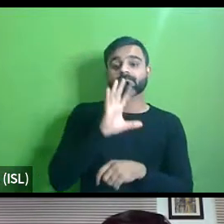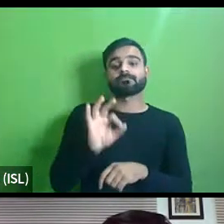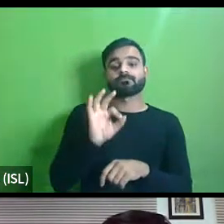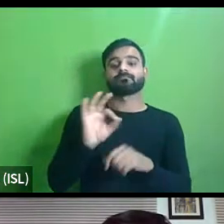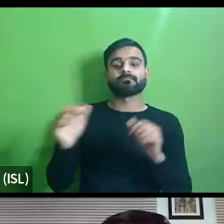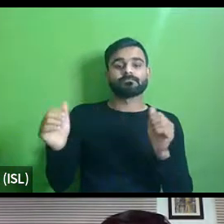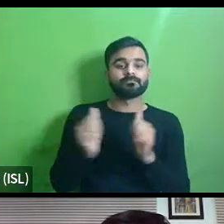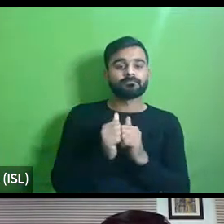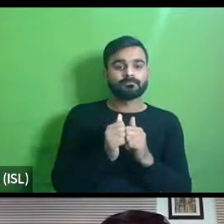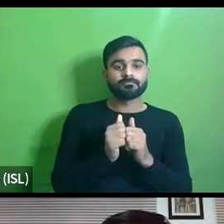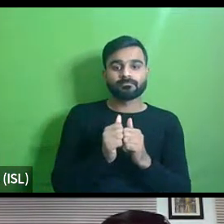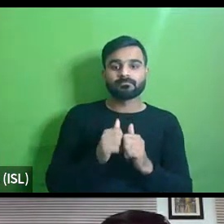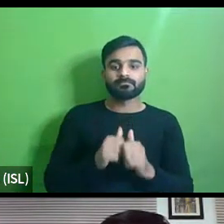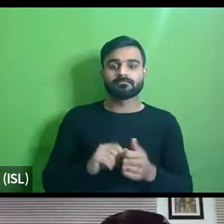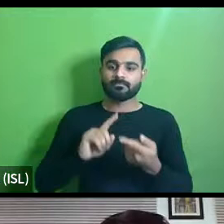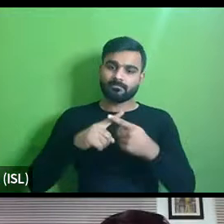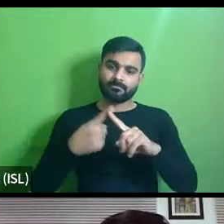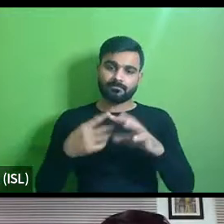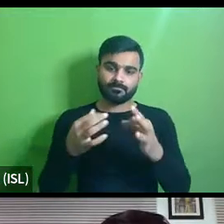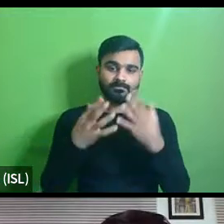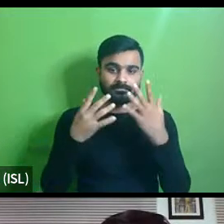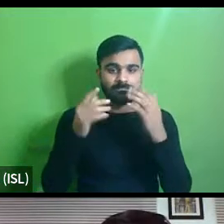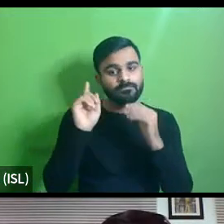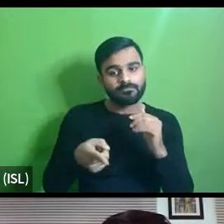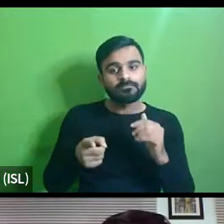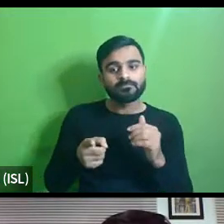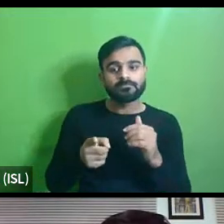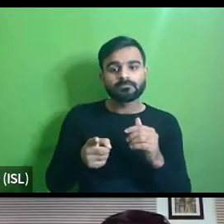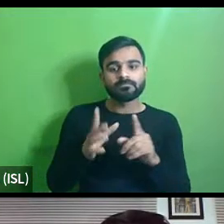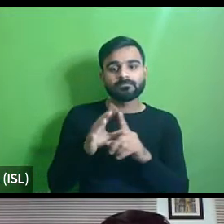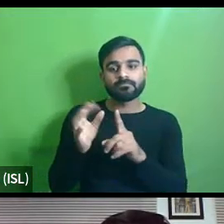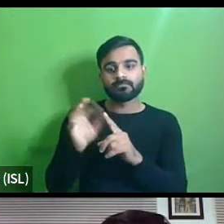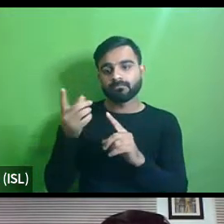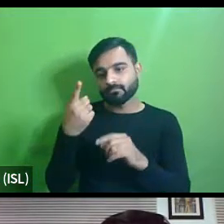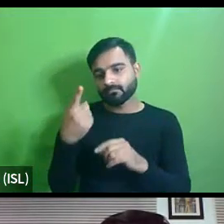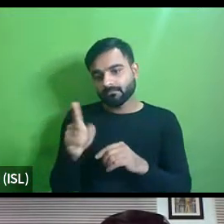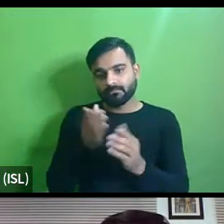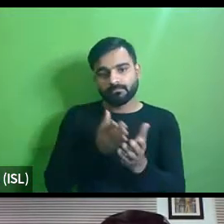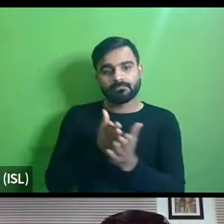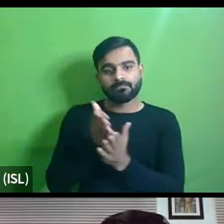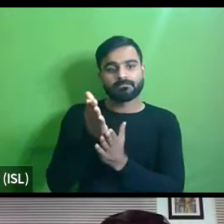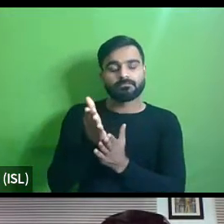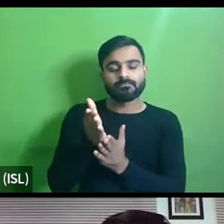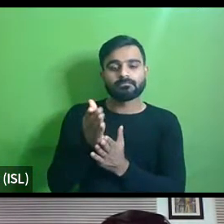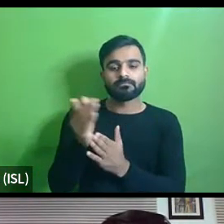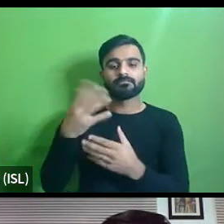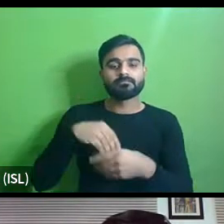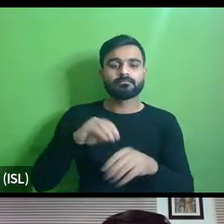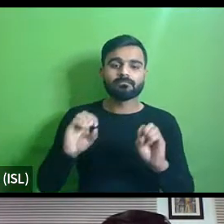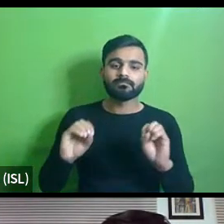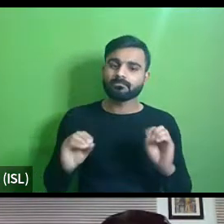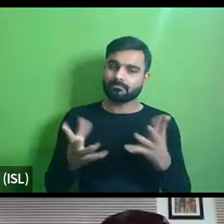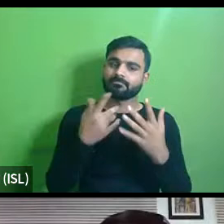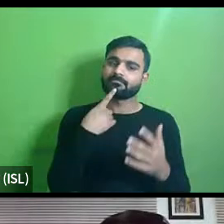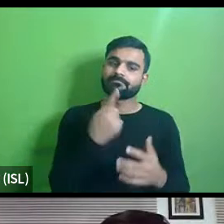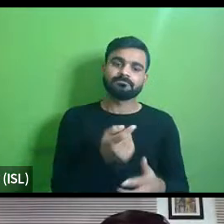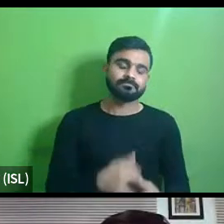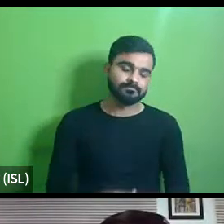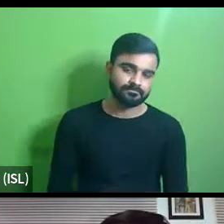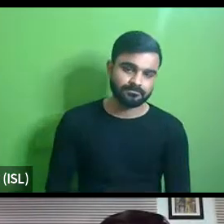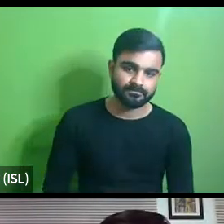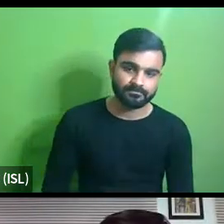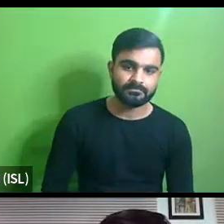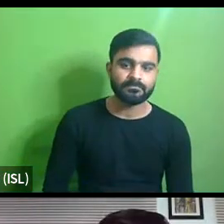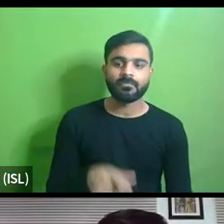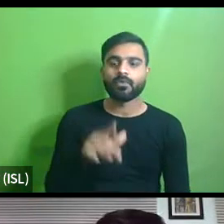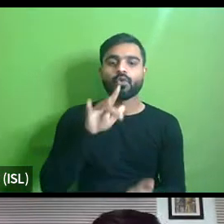but i mean the experts have to uh uh do it the right uh way right in the beginning i would say and uh that